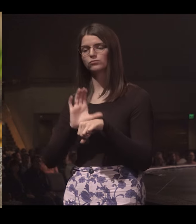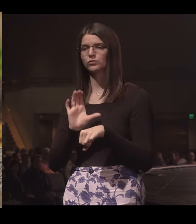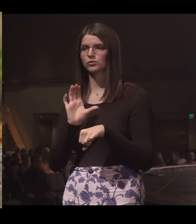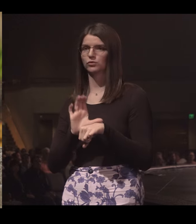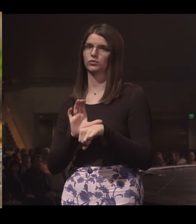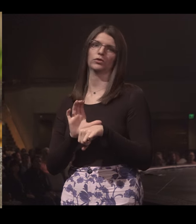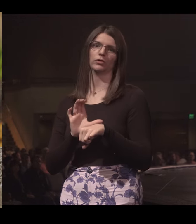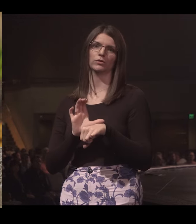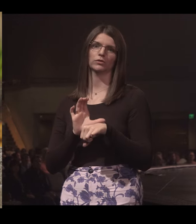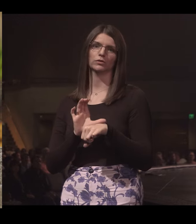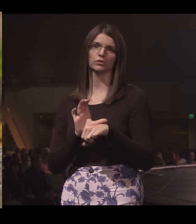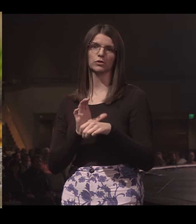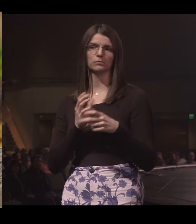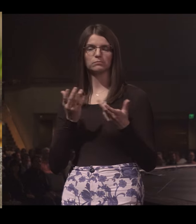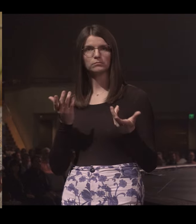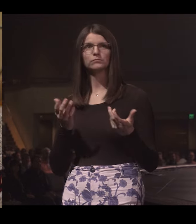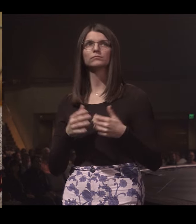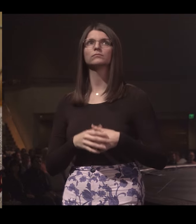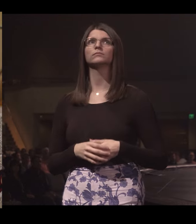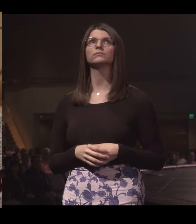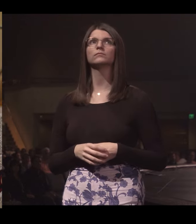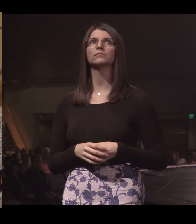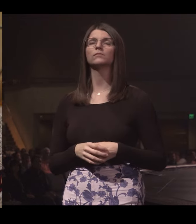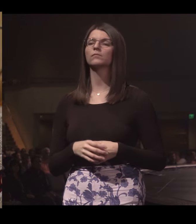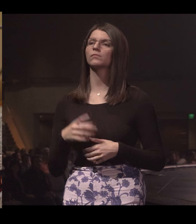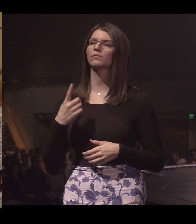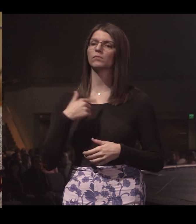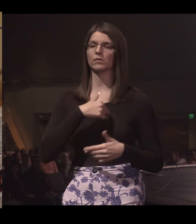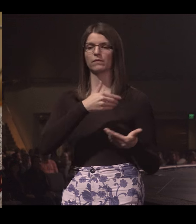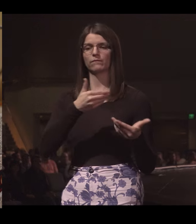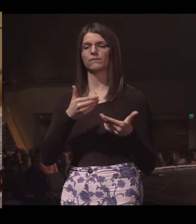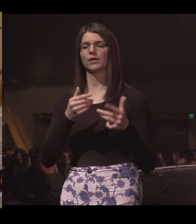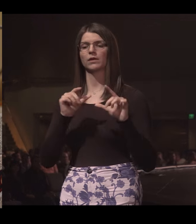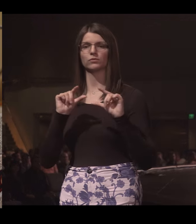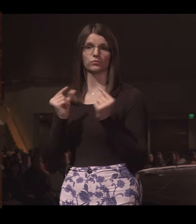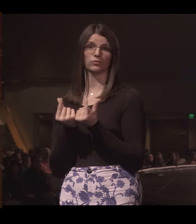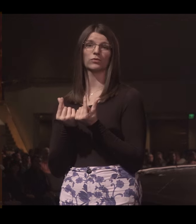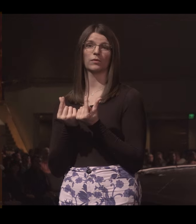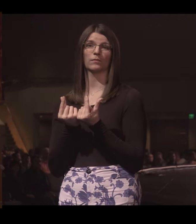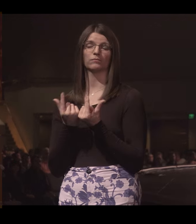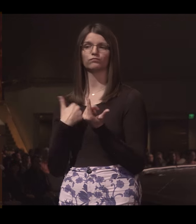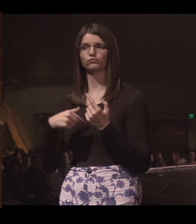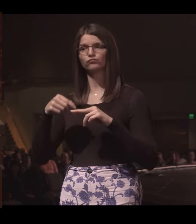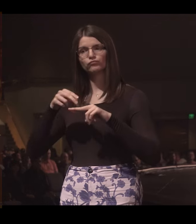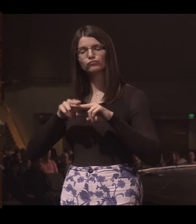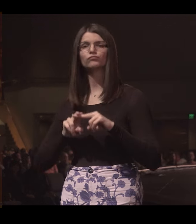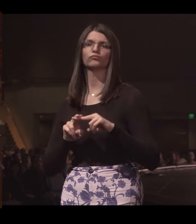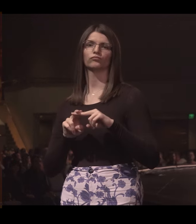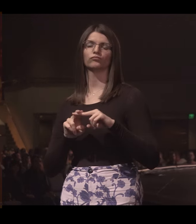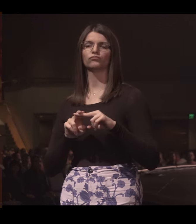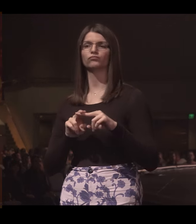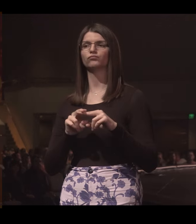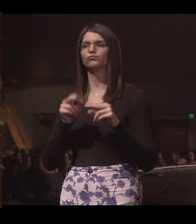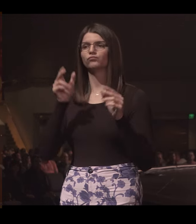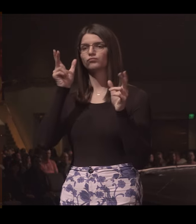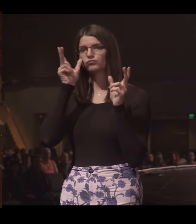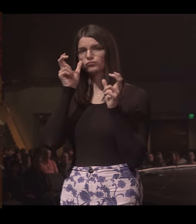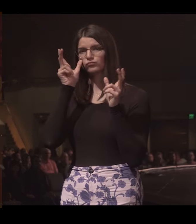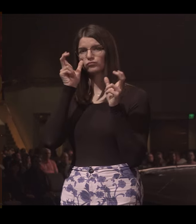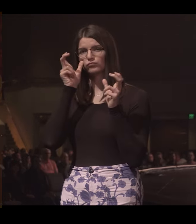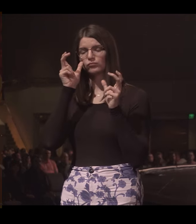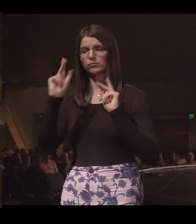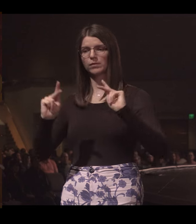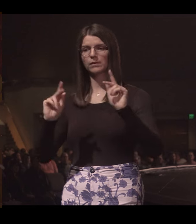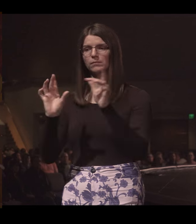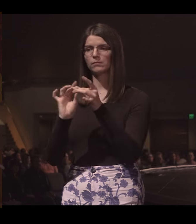like most people would. And we got invited to a small group. As we sat and just listened